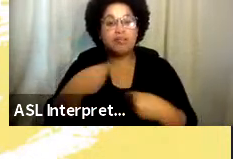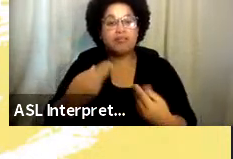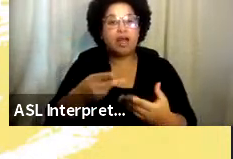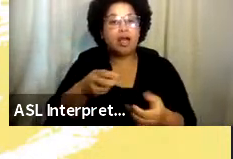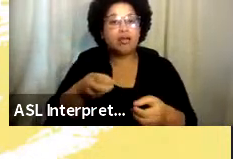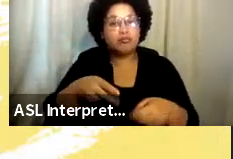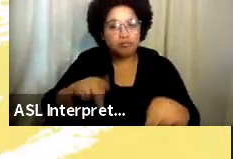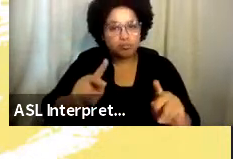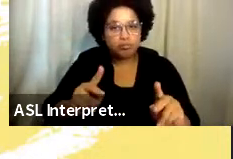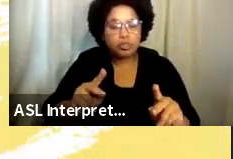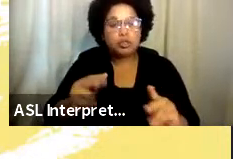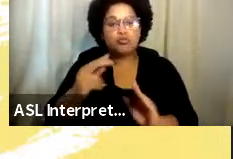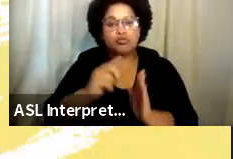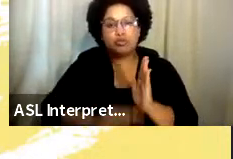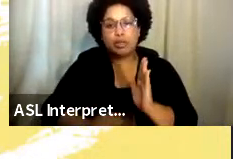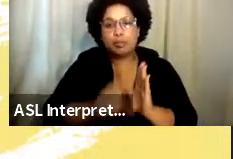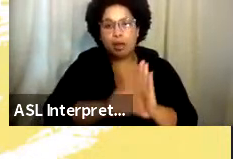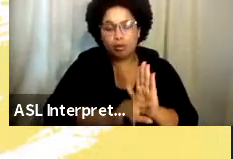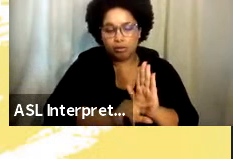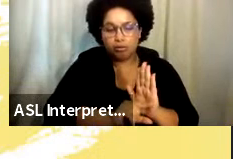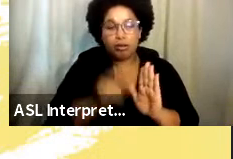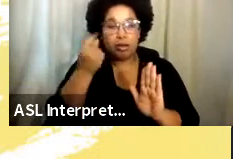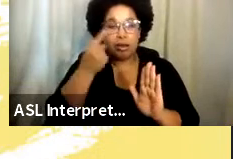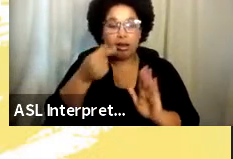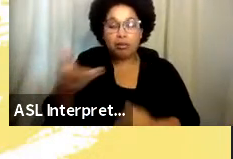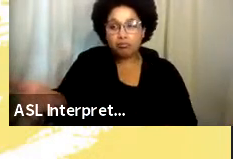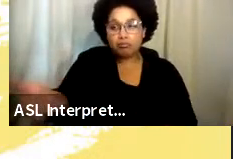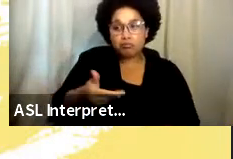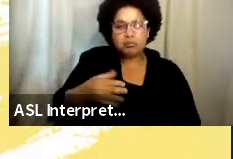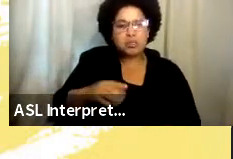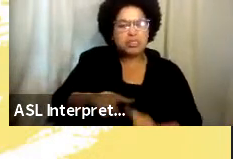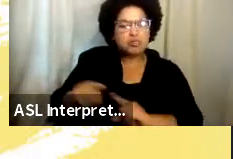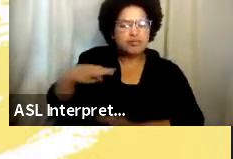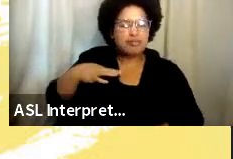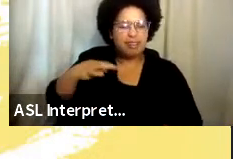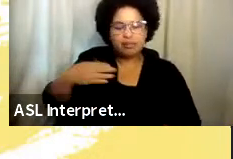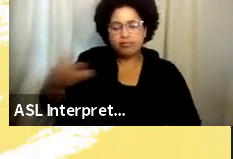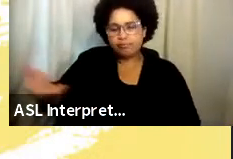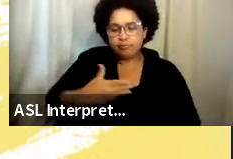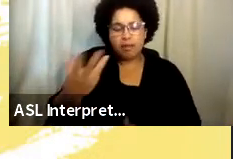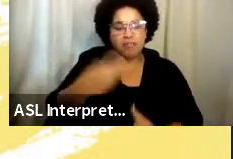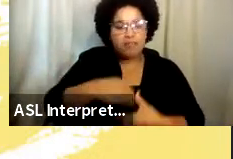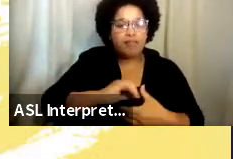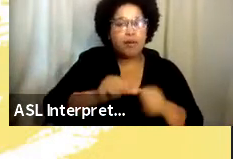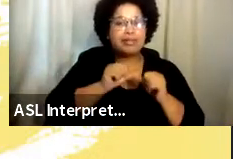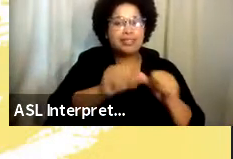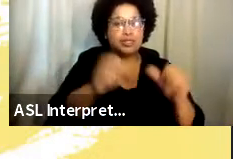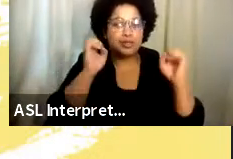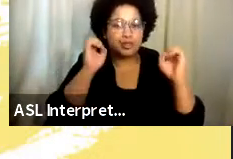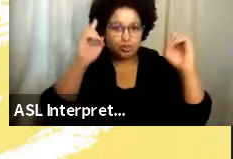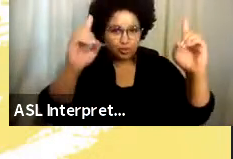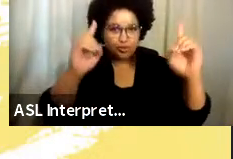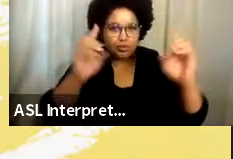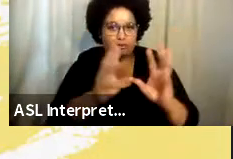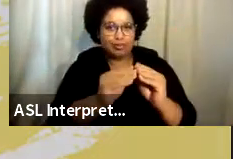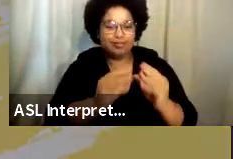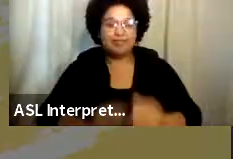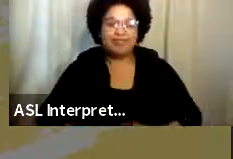check. These candidates will also be invited to participate in our continuing education conference.